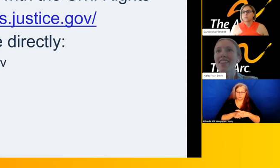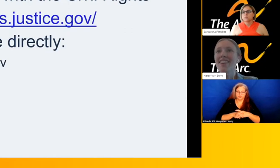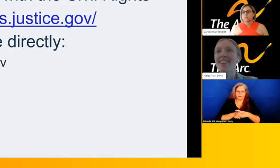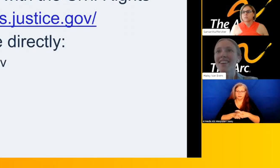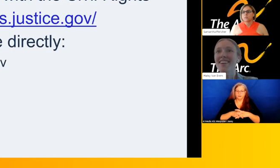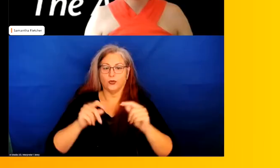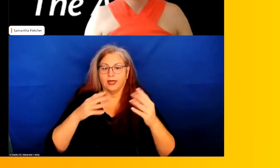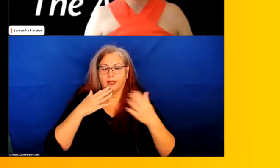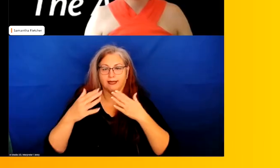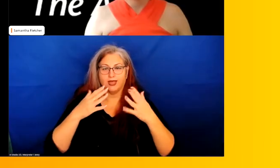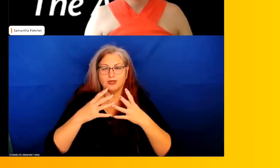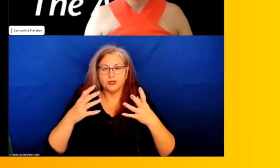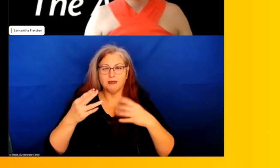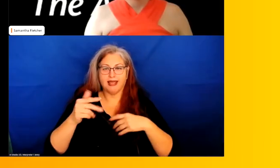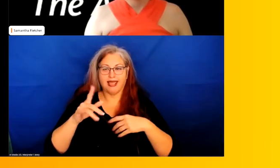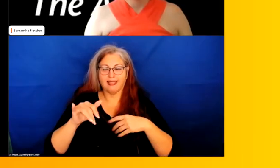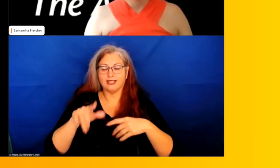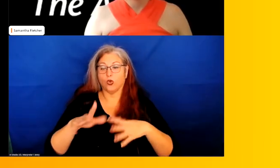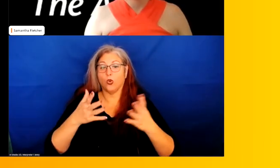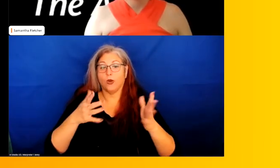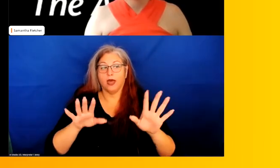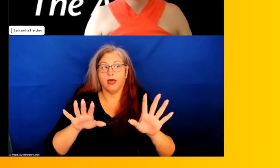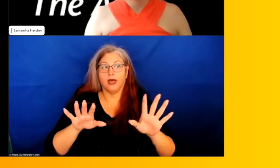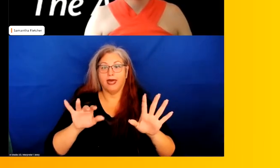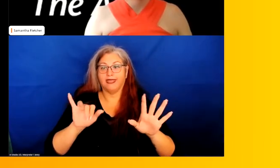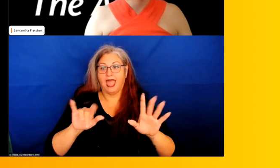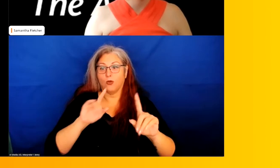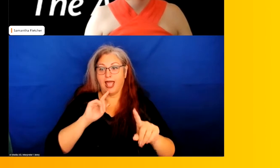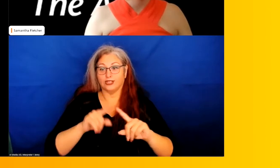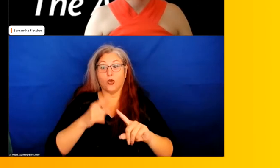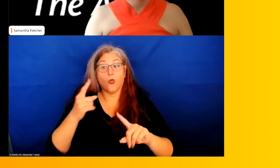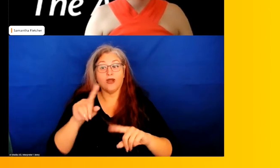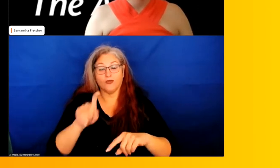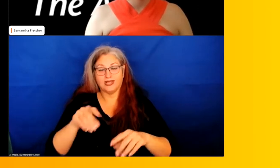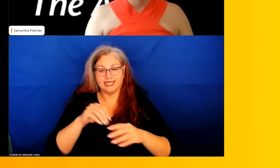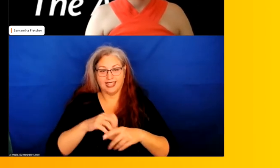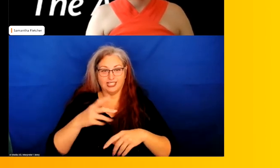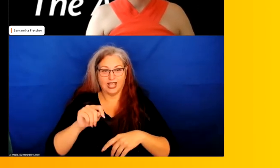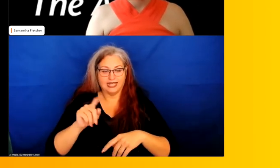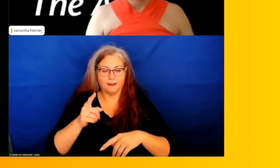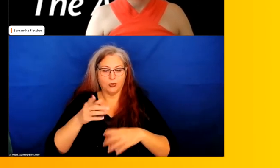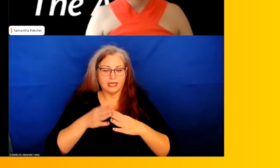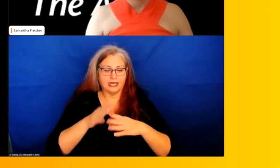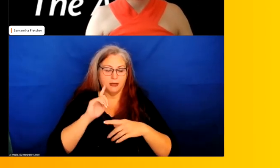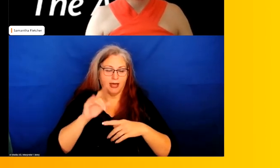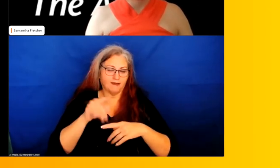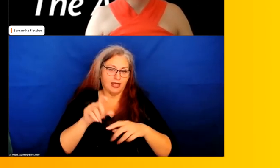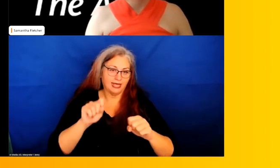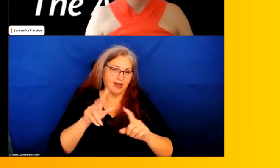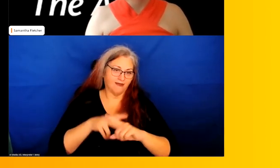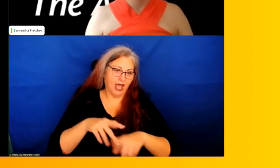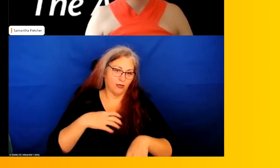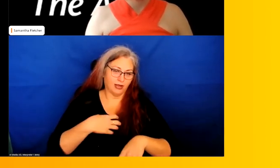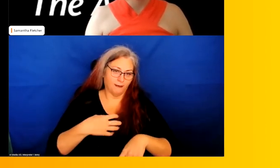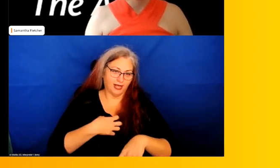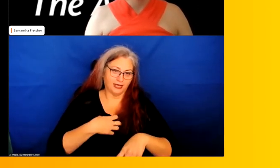Thank you so much, Haley. So that, so, um, that answers one of the questions in the chat. Somebody was asking about whether or not they can file a complaint